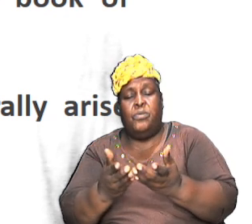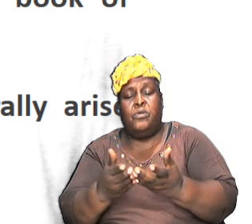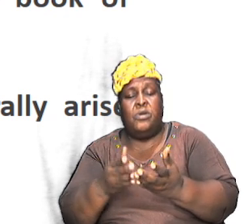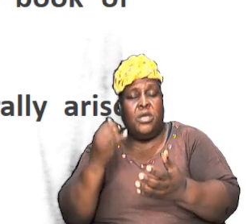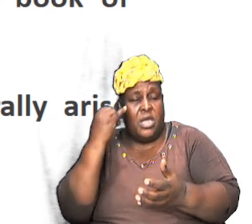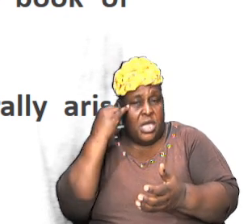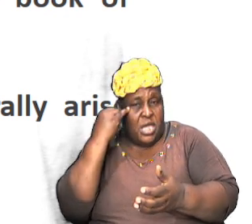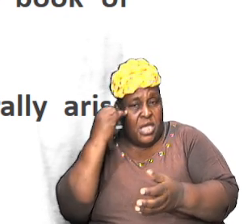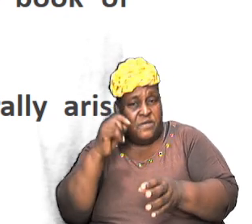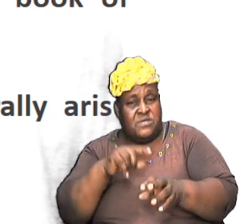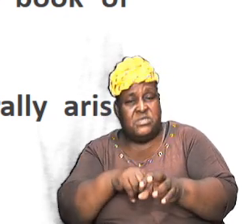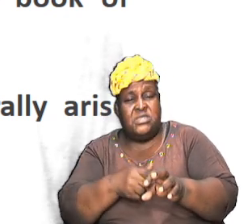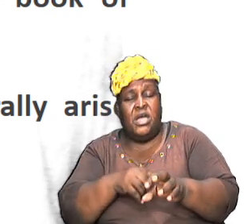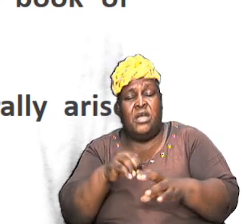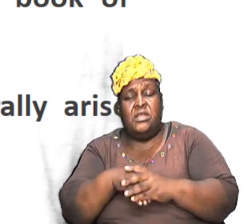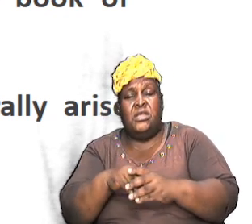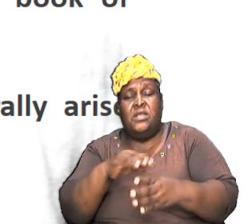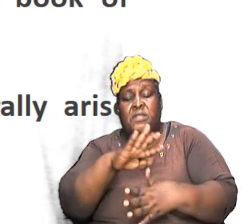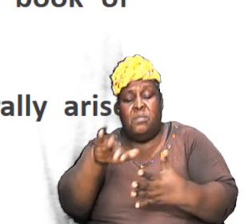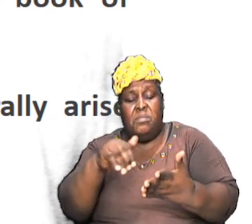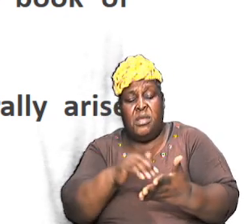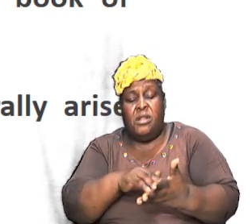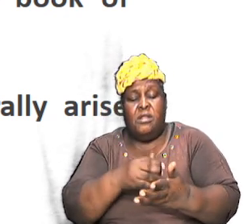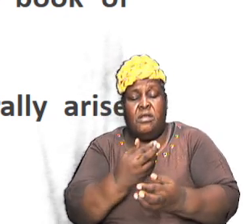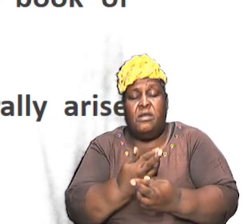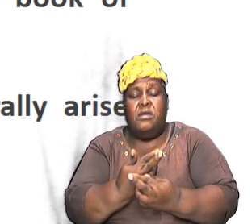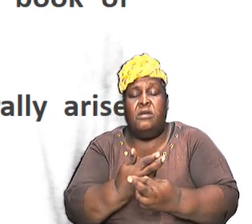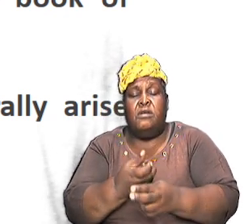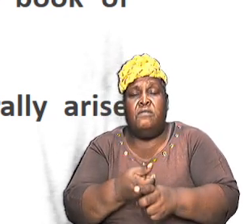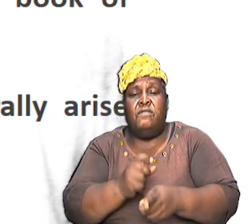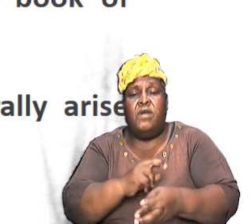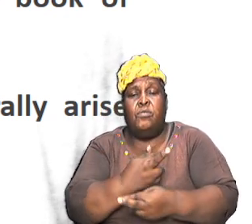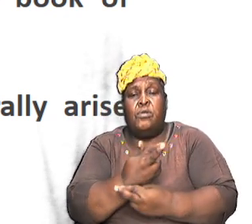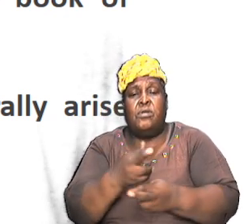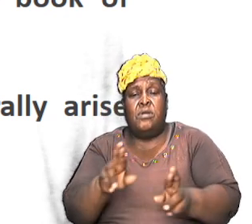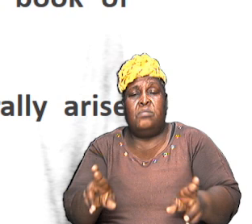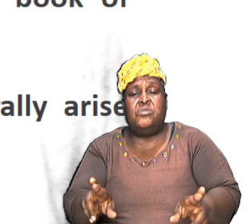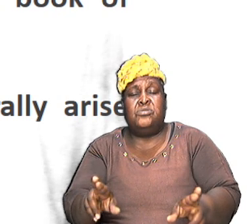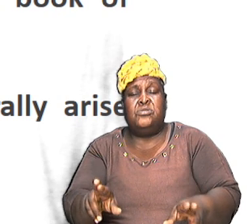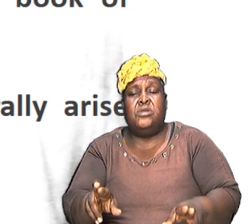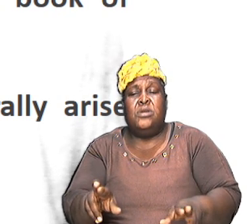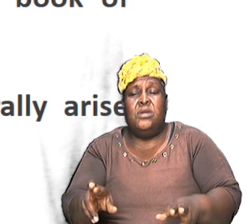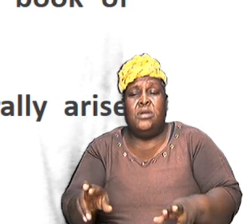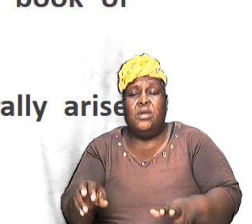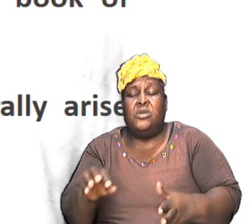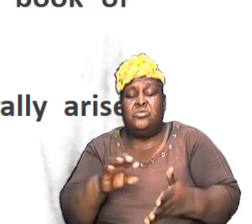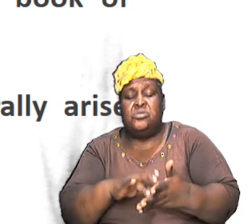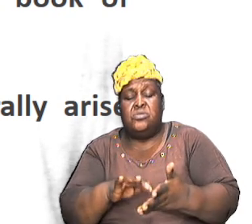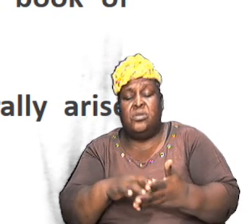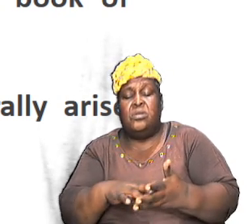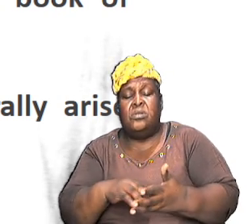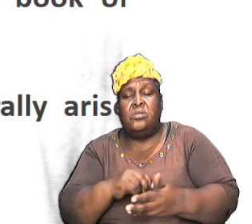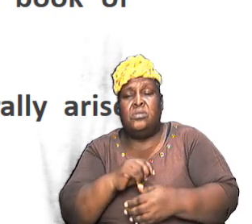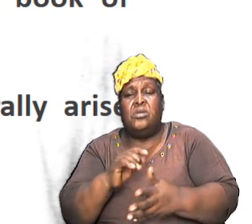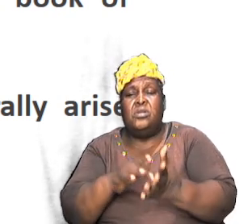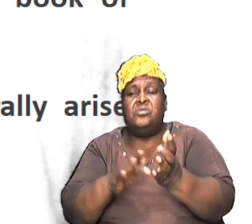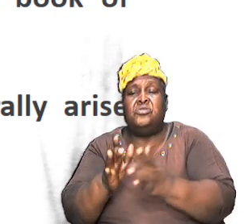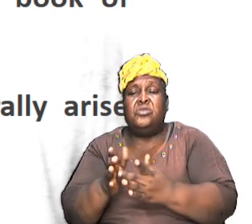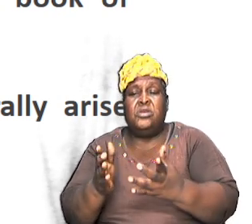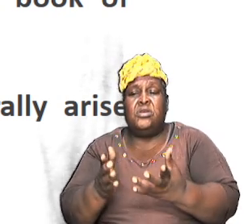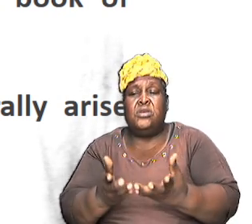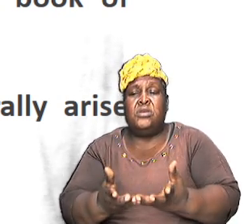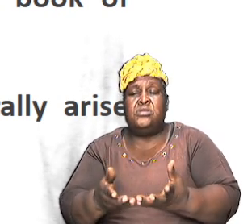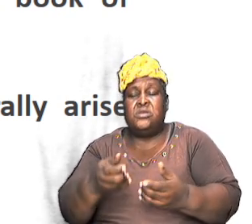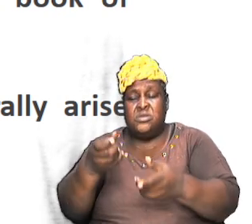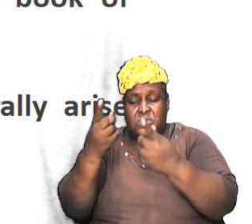just started somewhere in the middle from redemption and then we work all our way until Jesus comes we would have missed out that